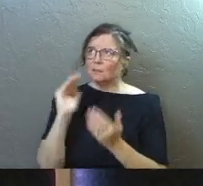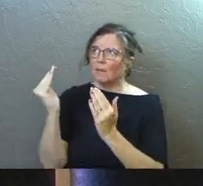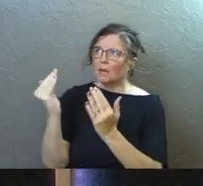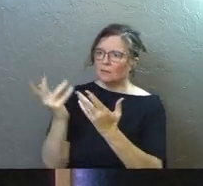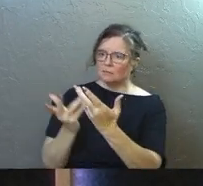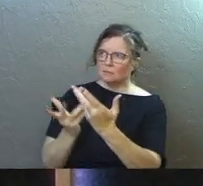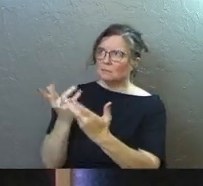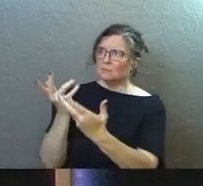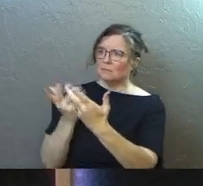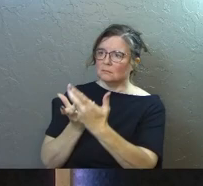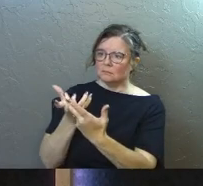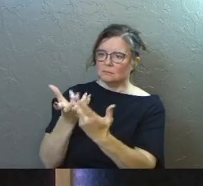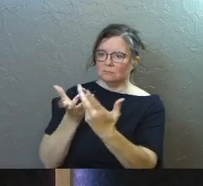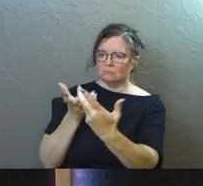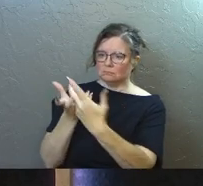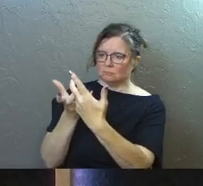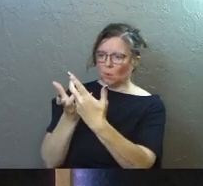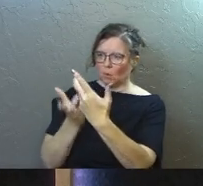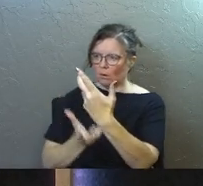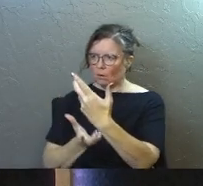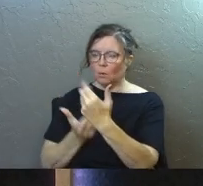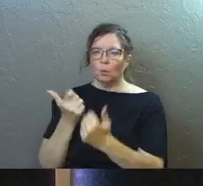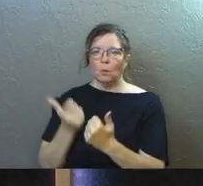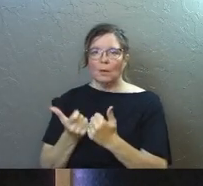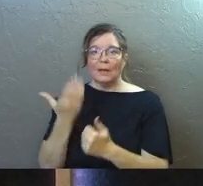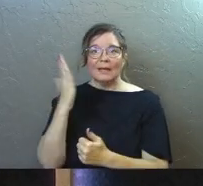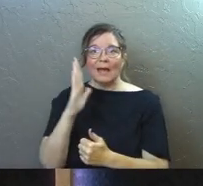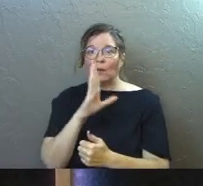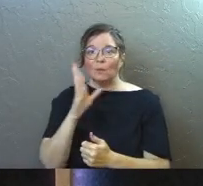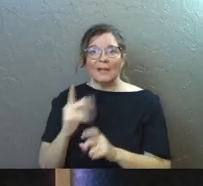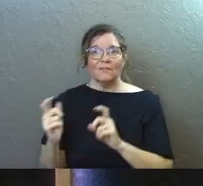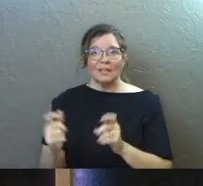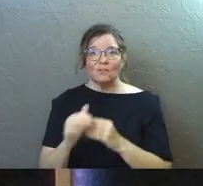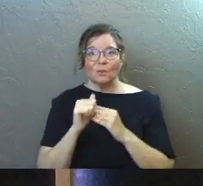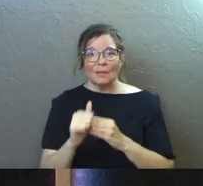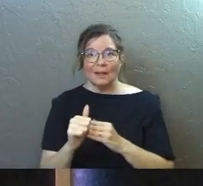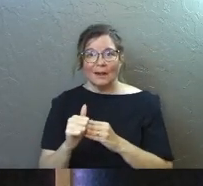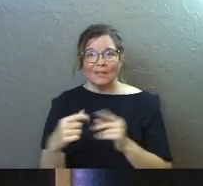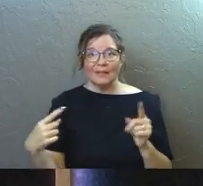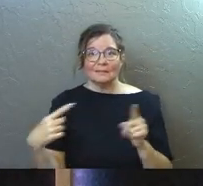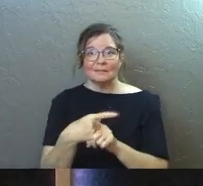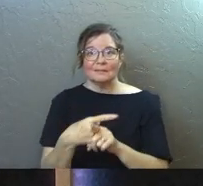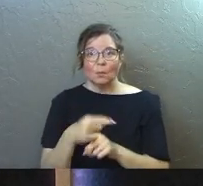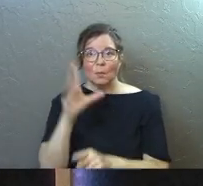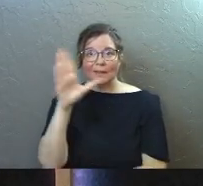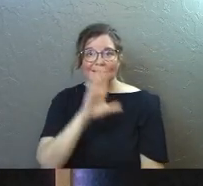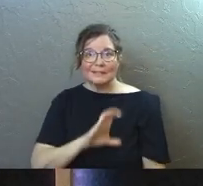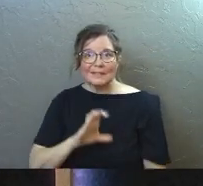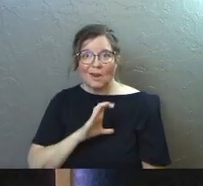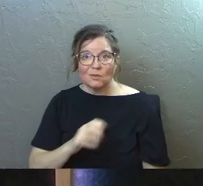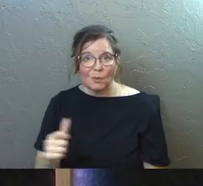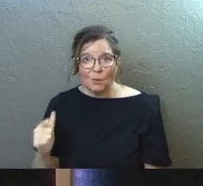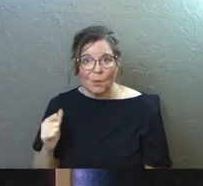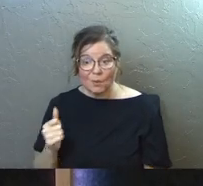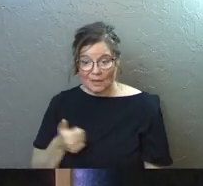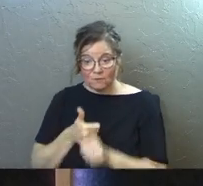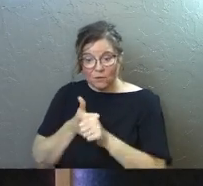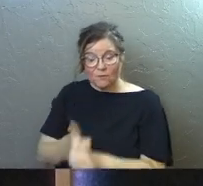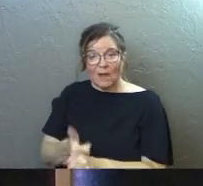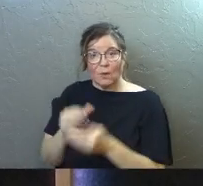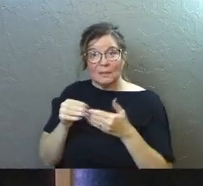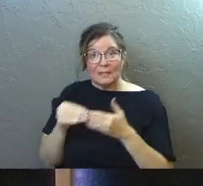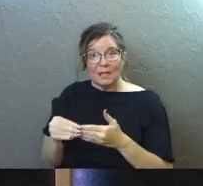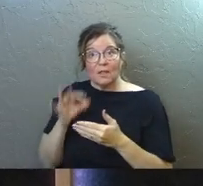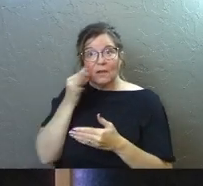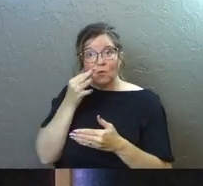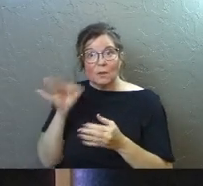God will never give you a leading that is contrary to his character. And if you follow his leading,